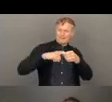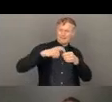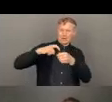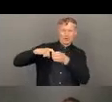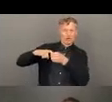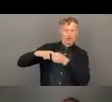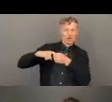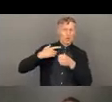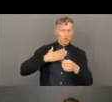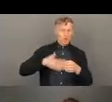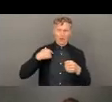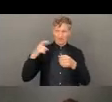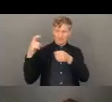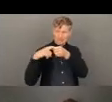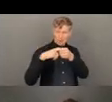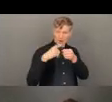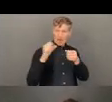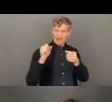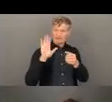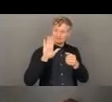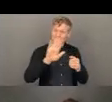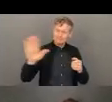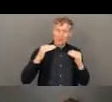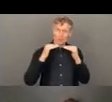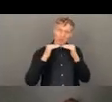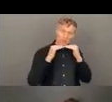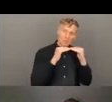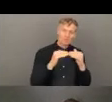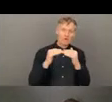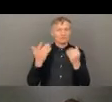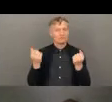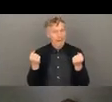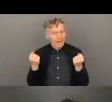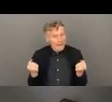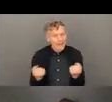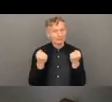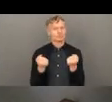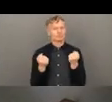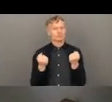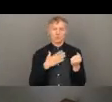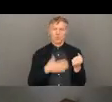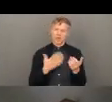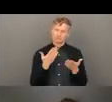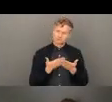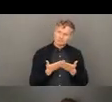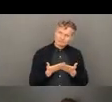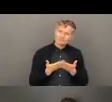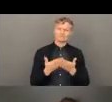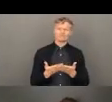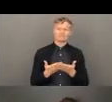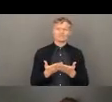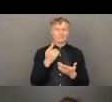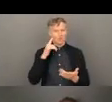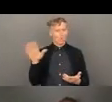to make aid work better for those we all aim to serve. This is done by, as I said,